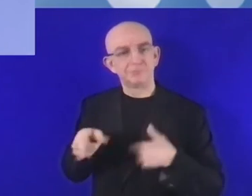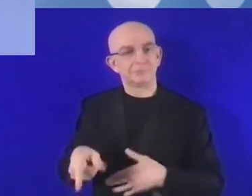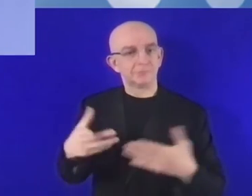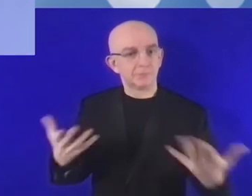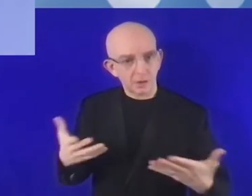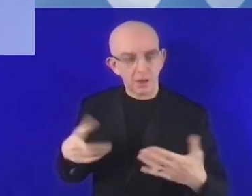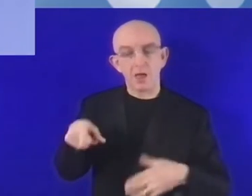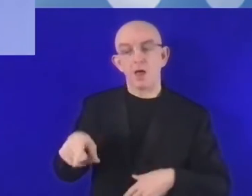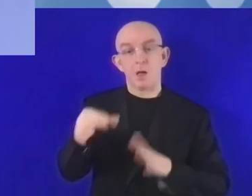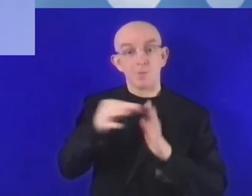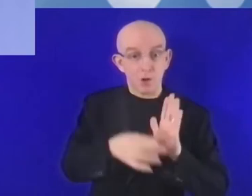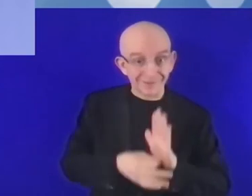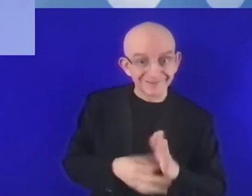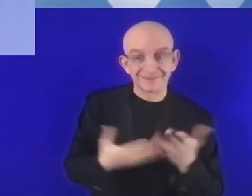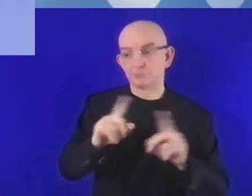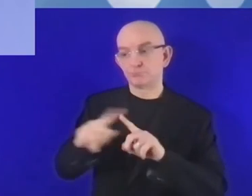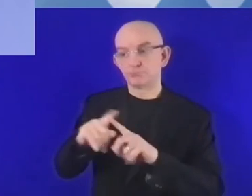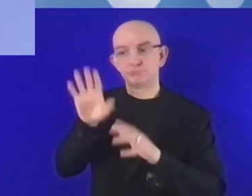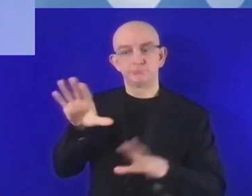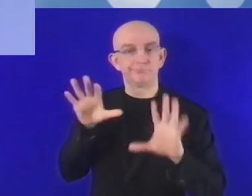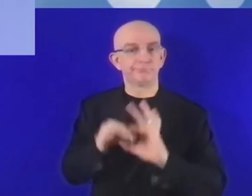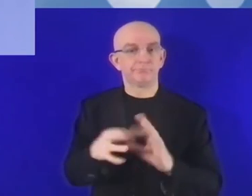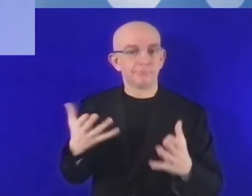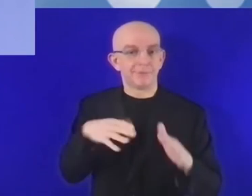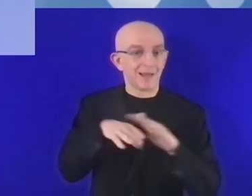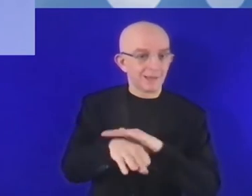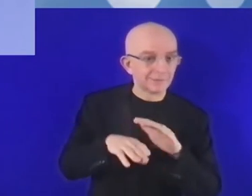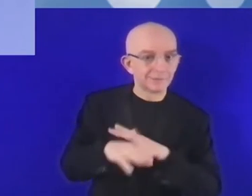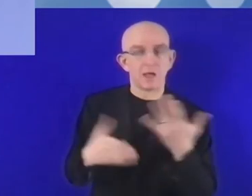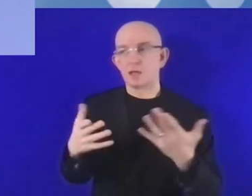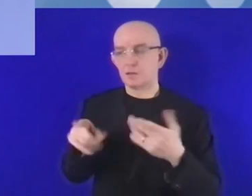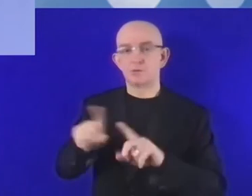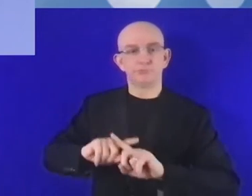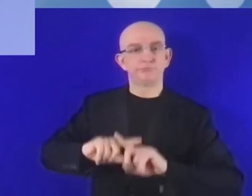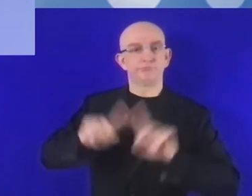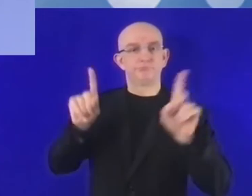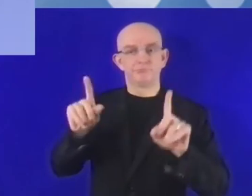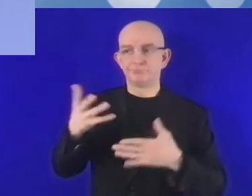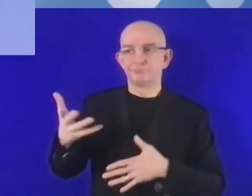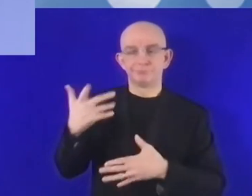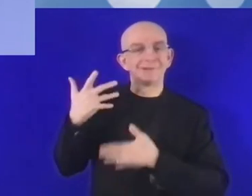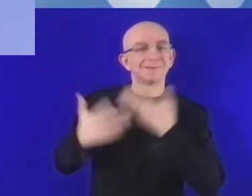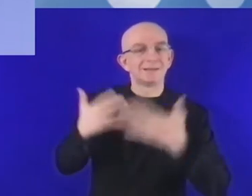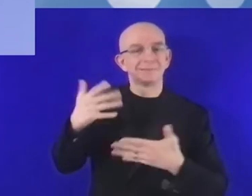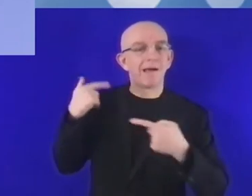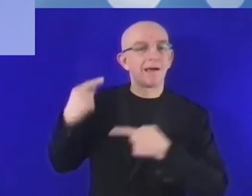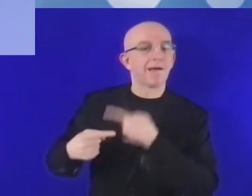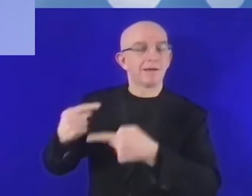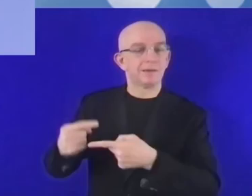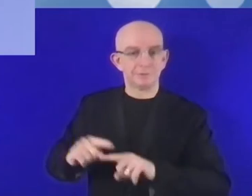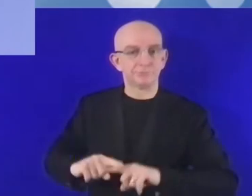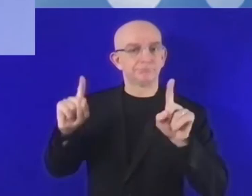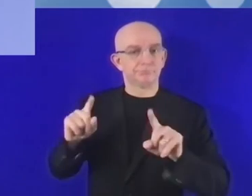the government side. With this, we can help startups to drive innovation